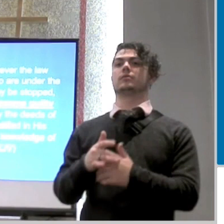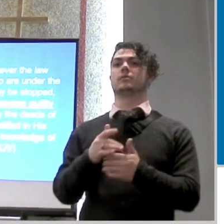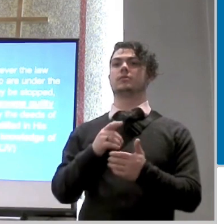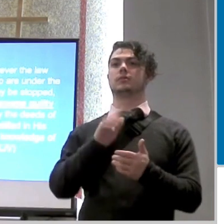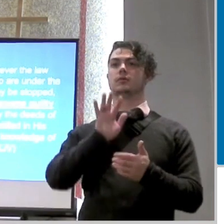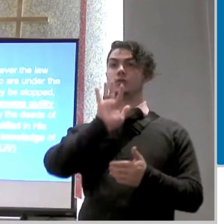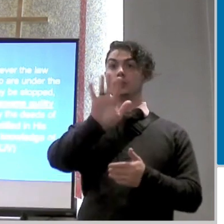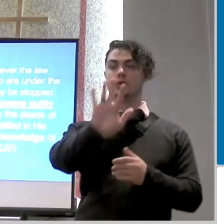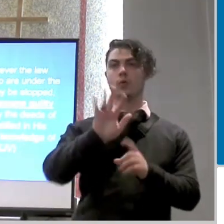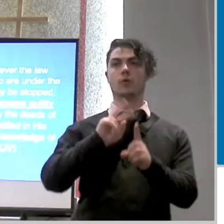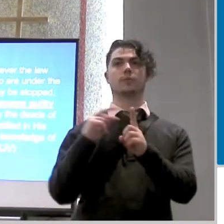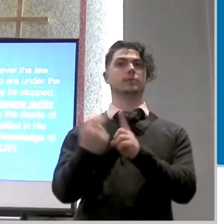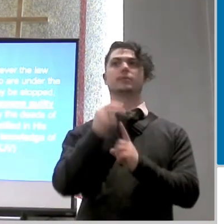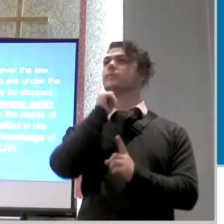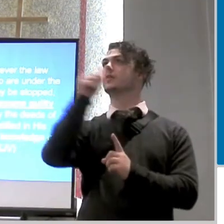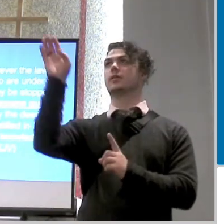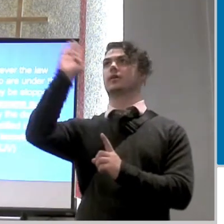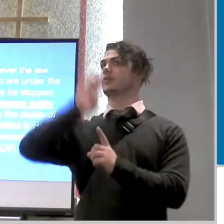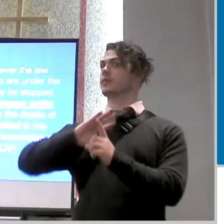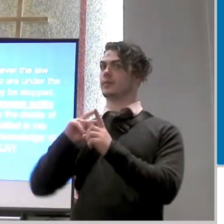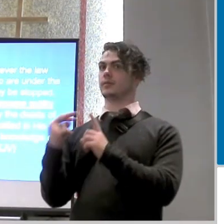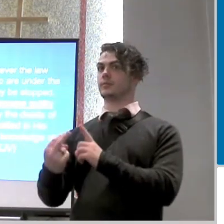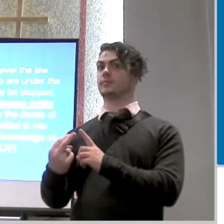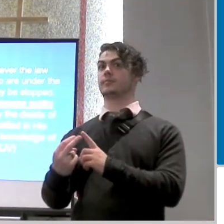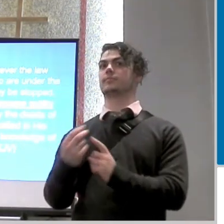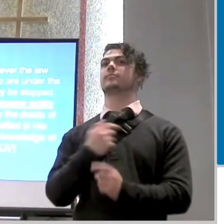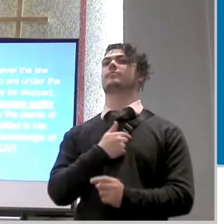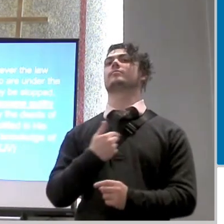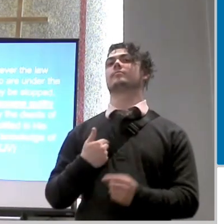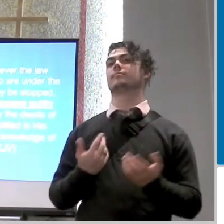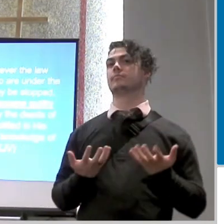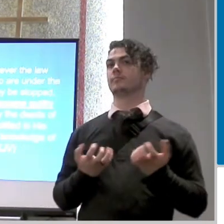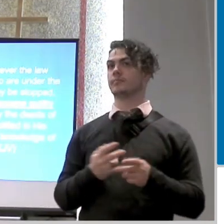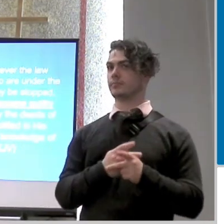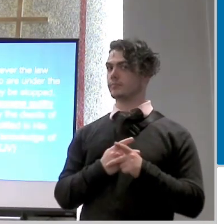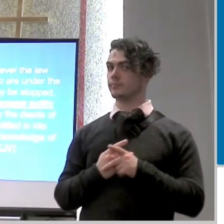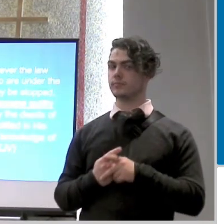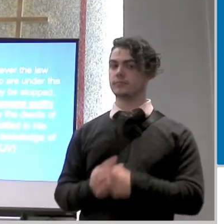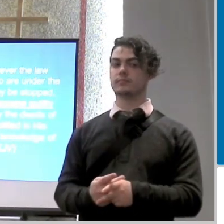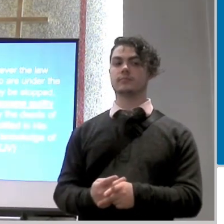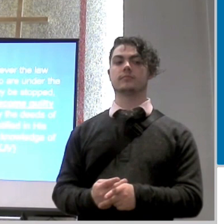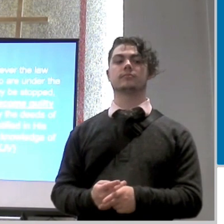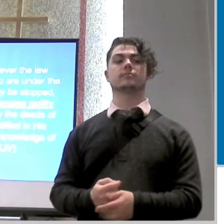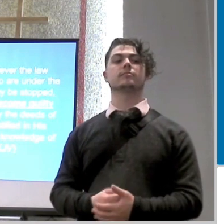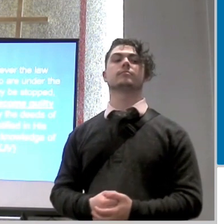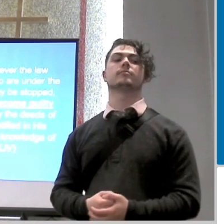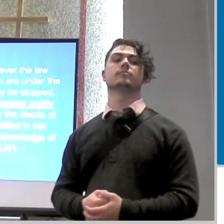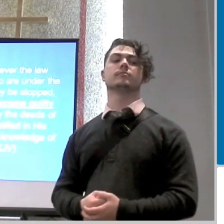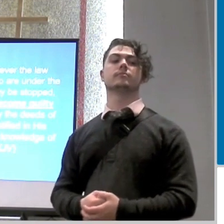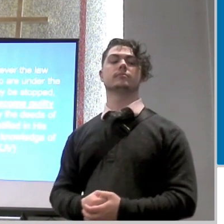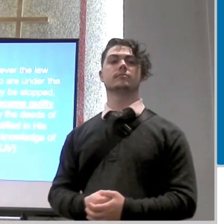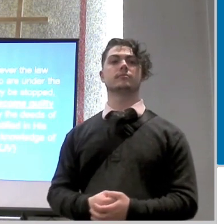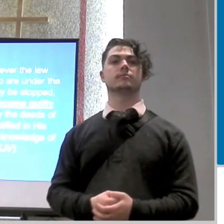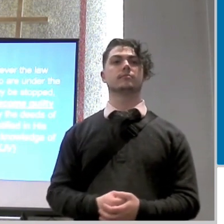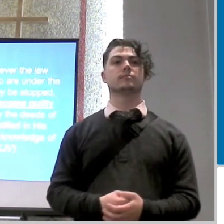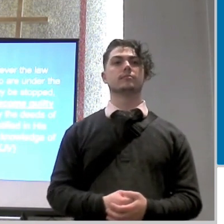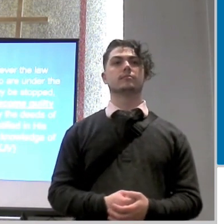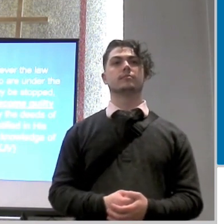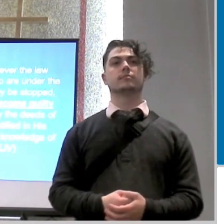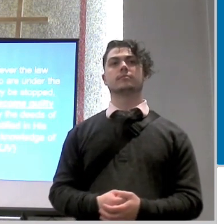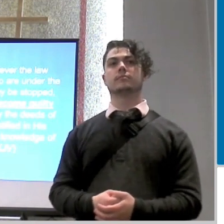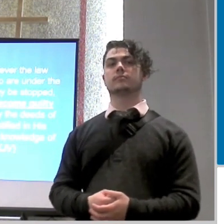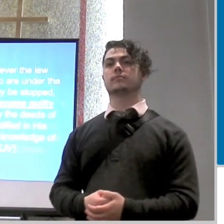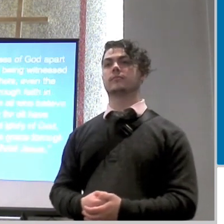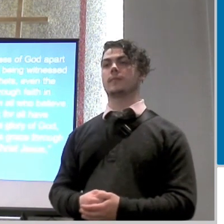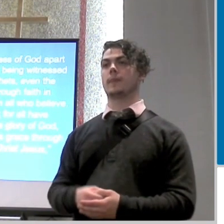and not on god's and so we want to be careful of that because this story doesn't end with just god showing that the world